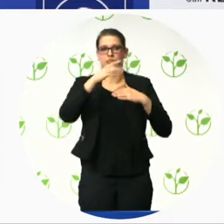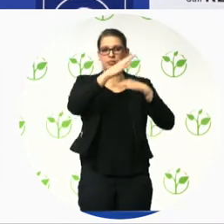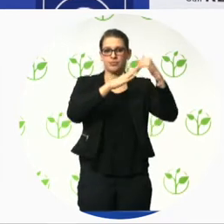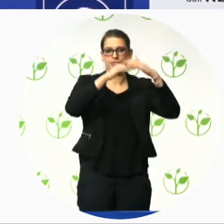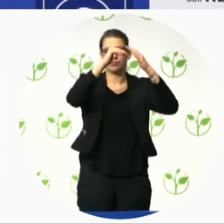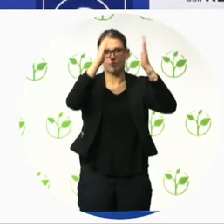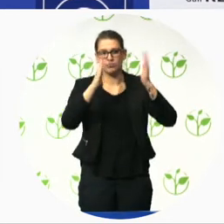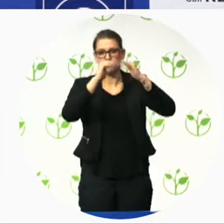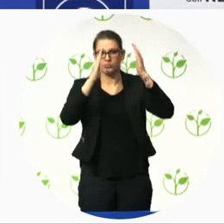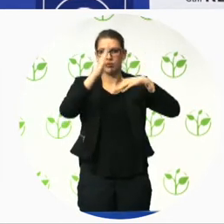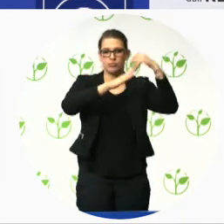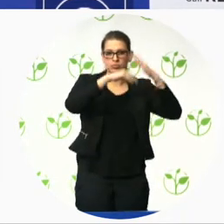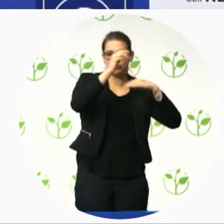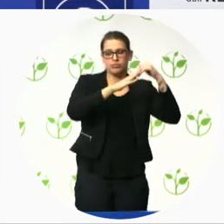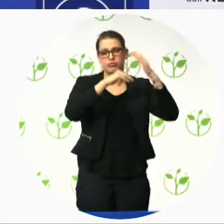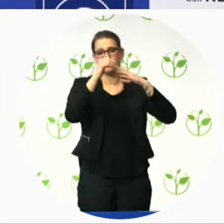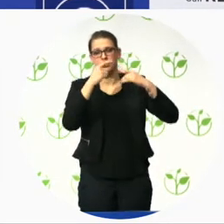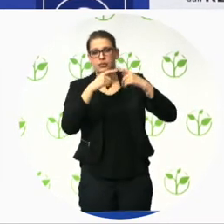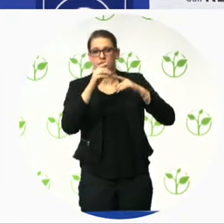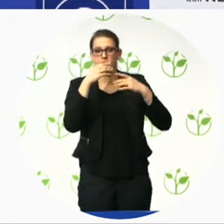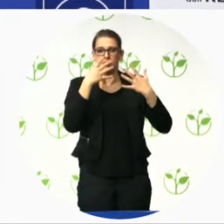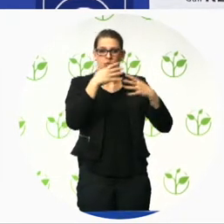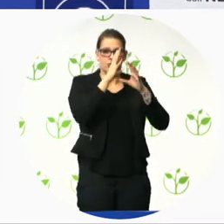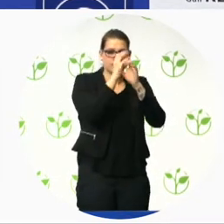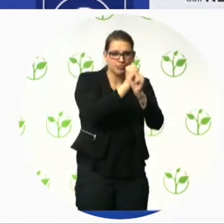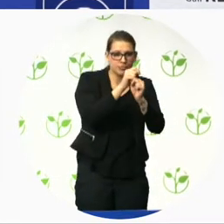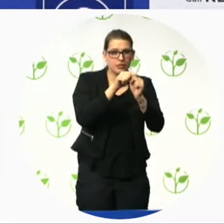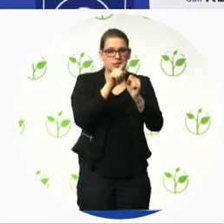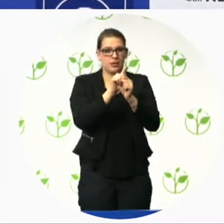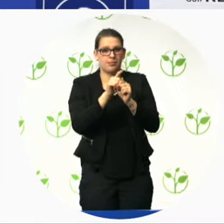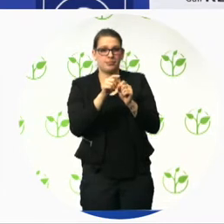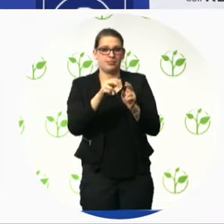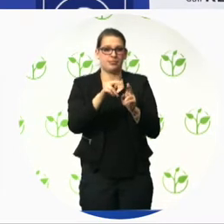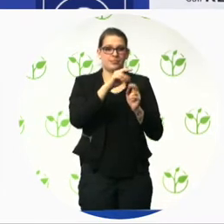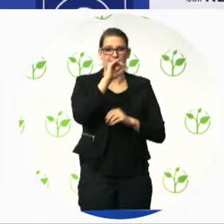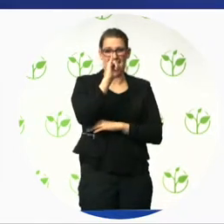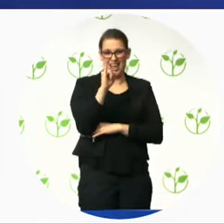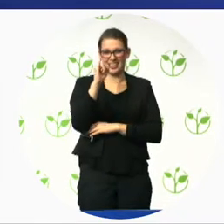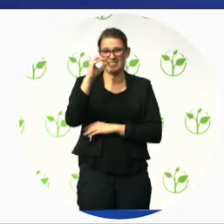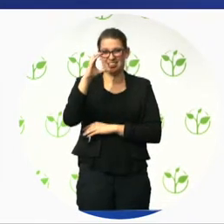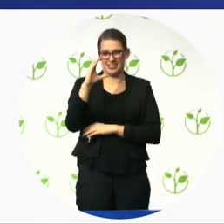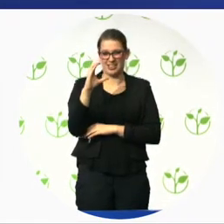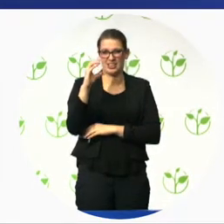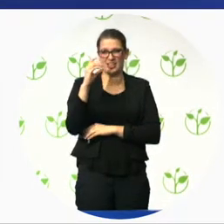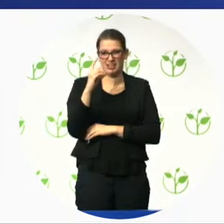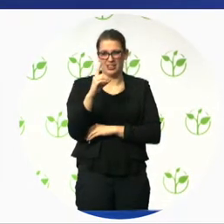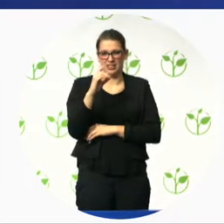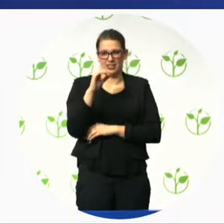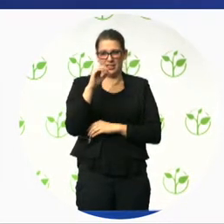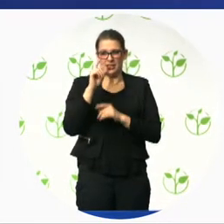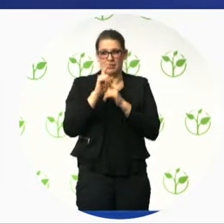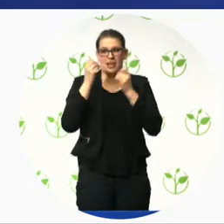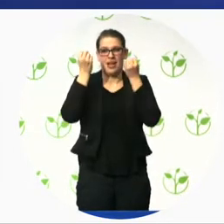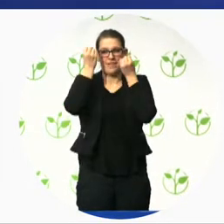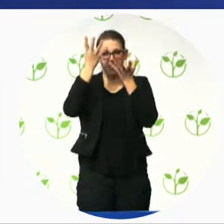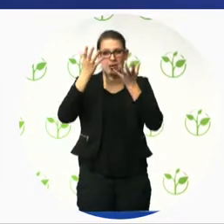and now we're going back to ICT. And it's my pleasure to introduce Klaus Hochner, which is a